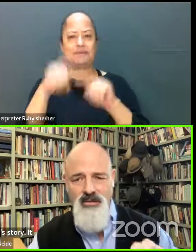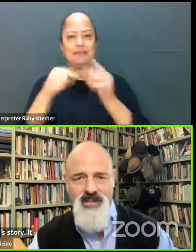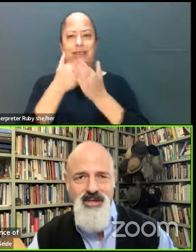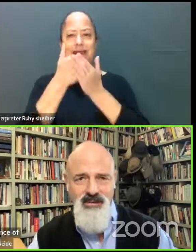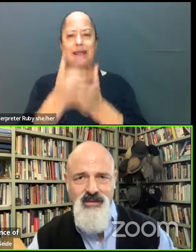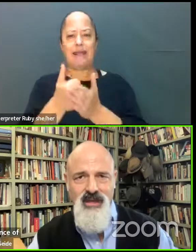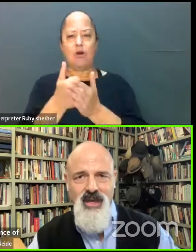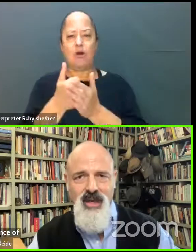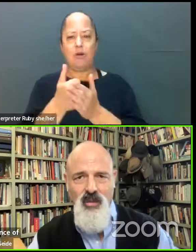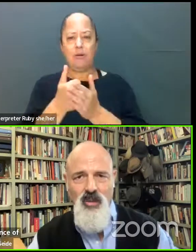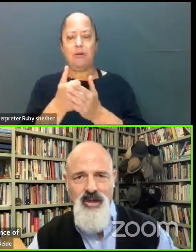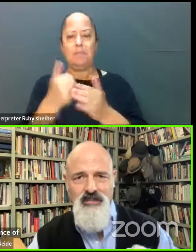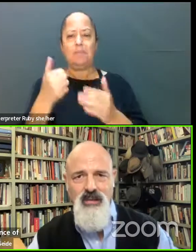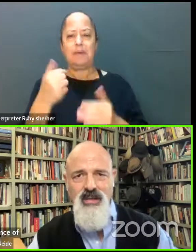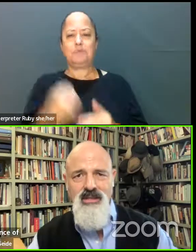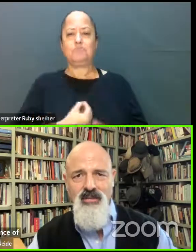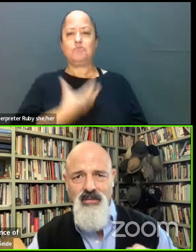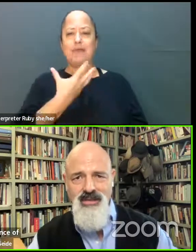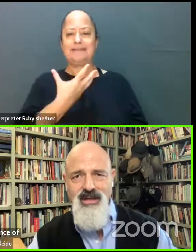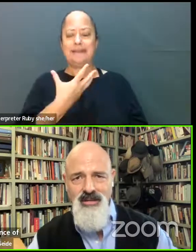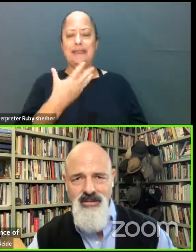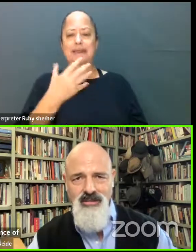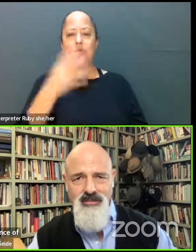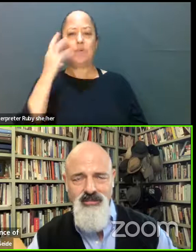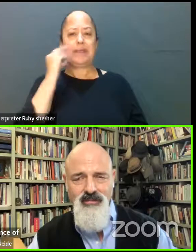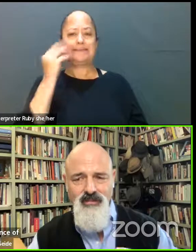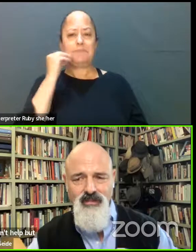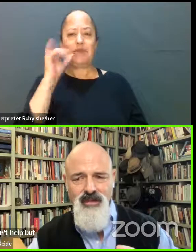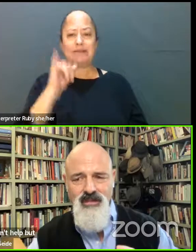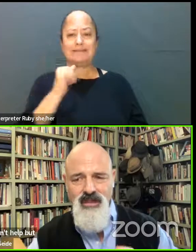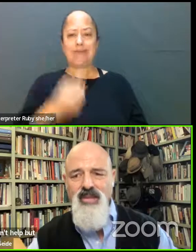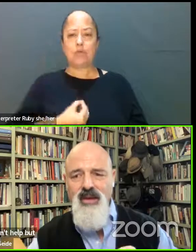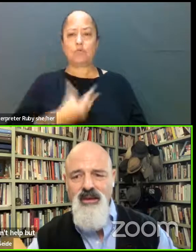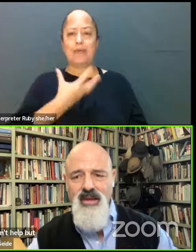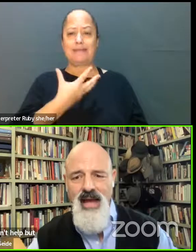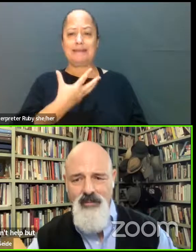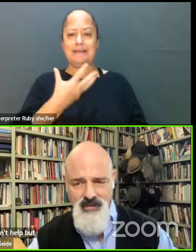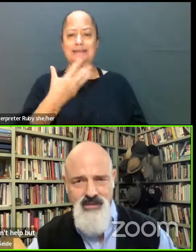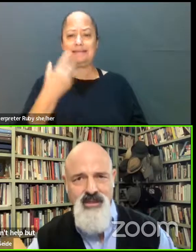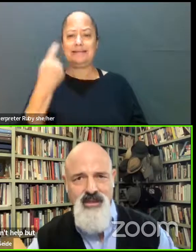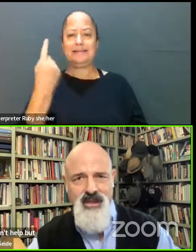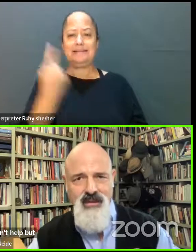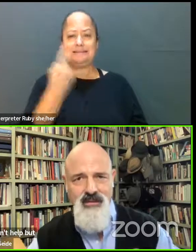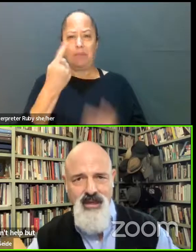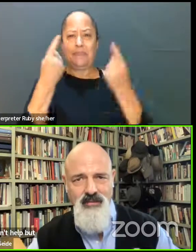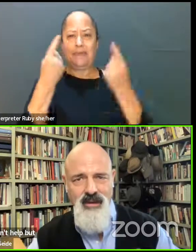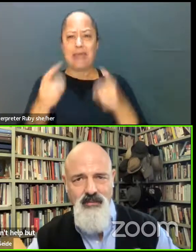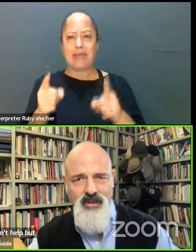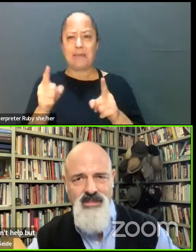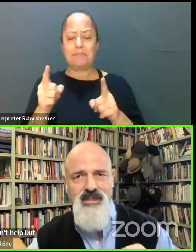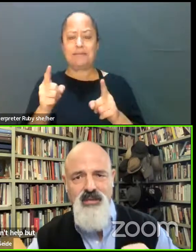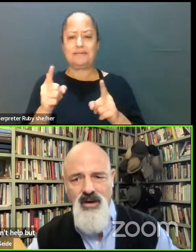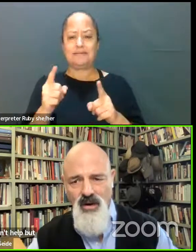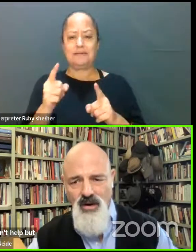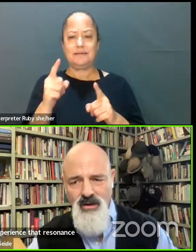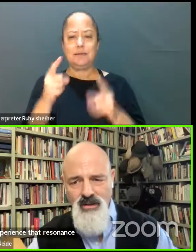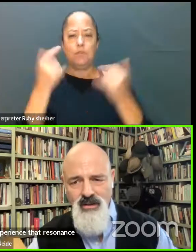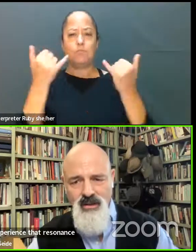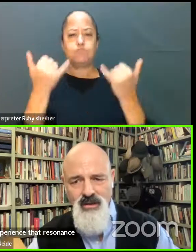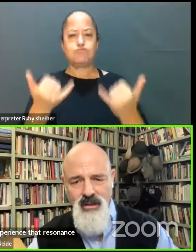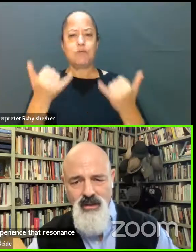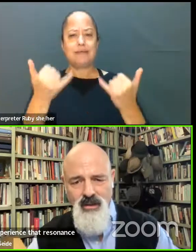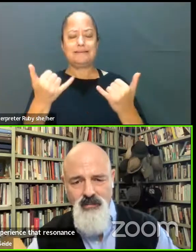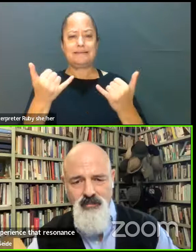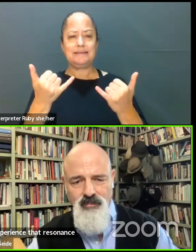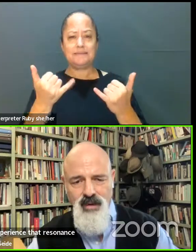generate resonance. And when we experience that resonance, something happens that the presence that regard,